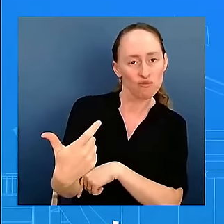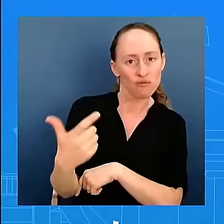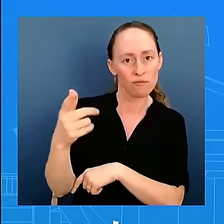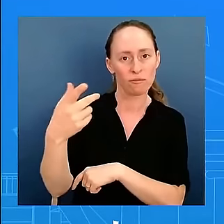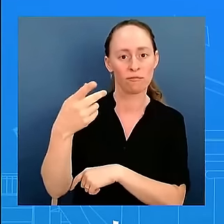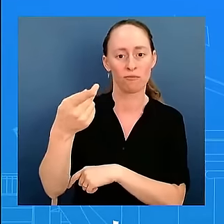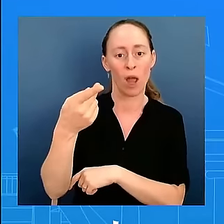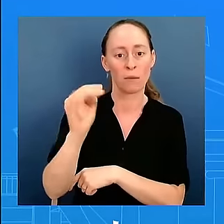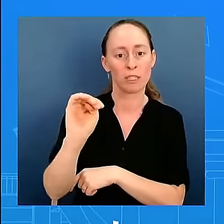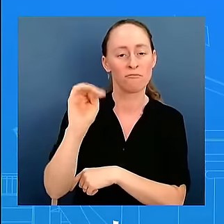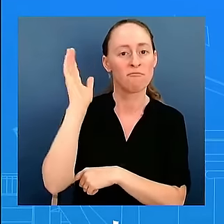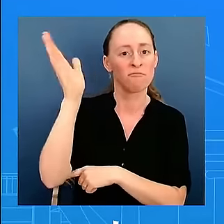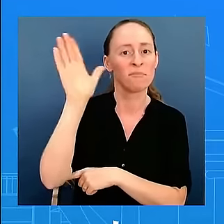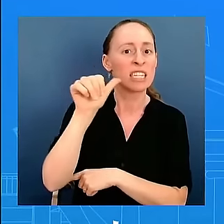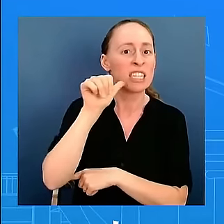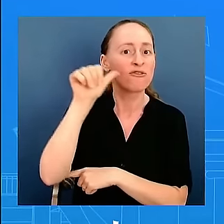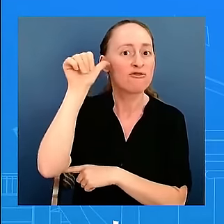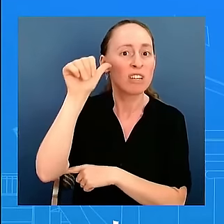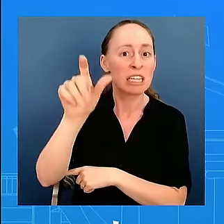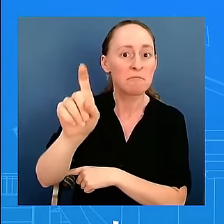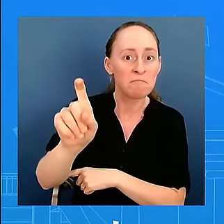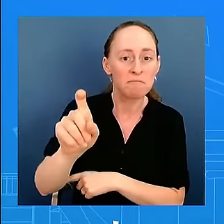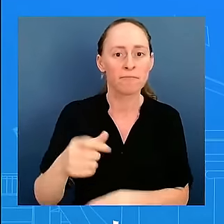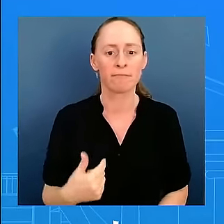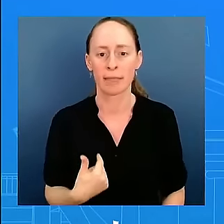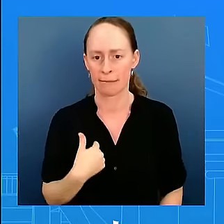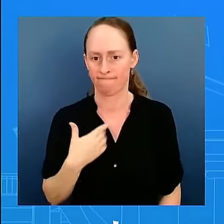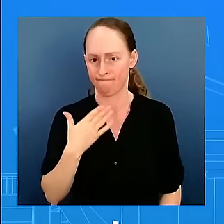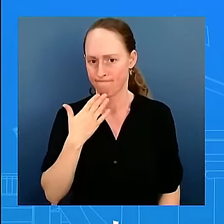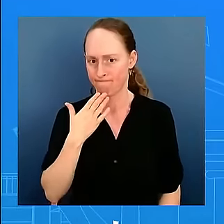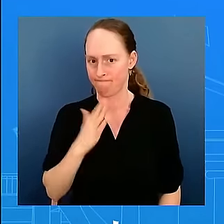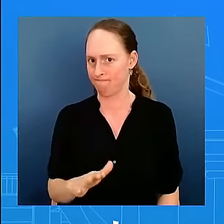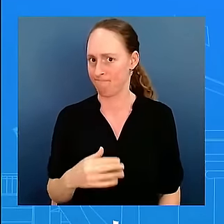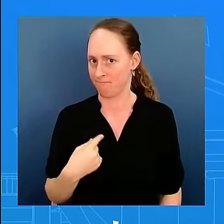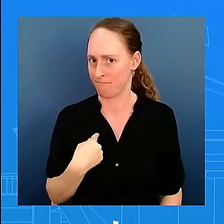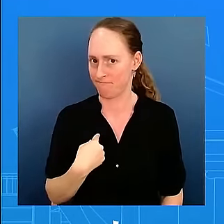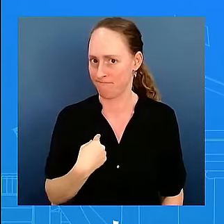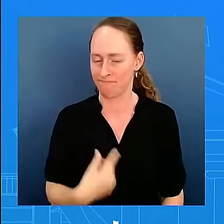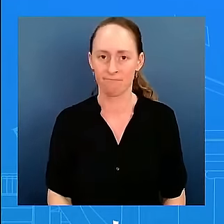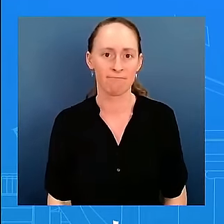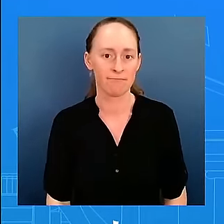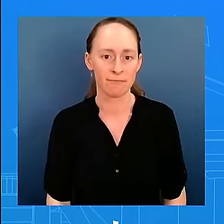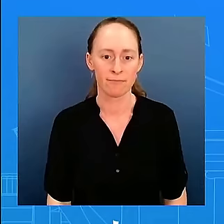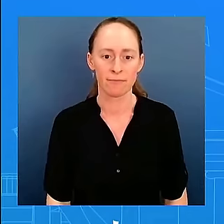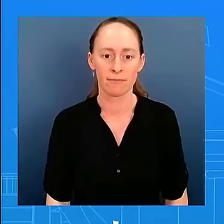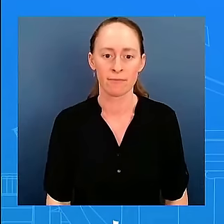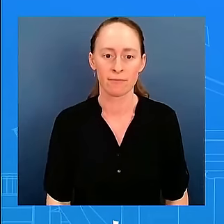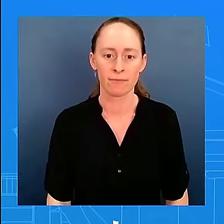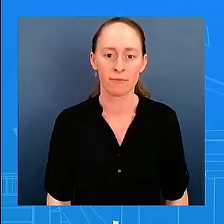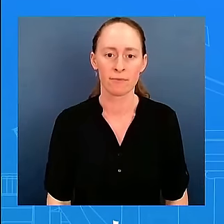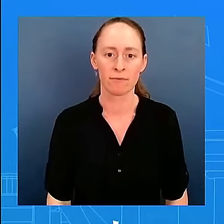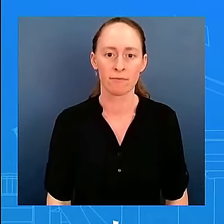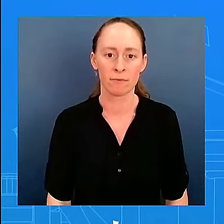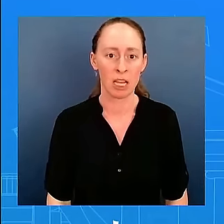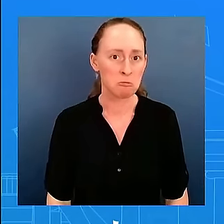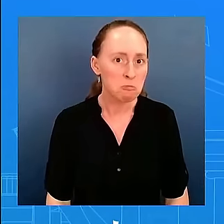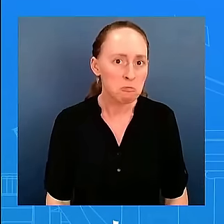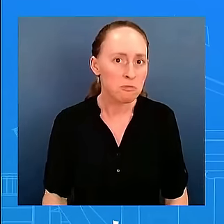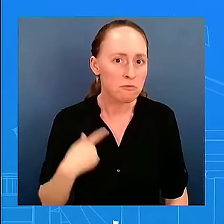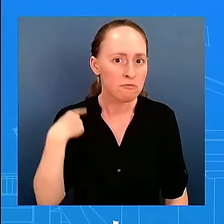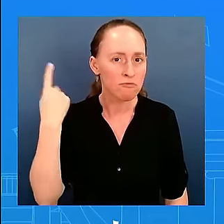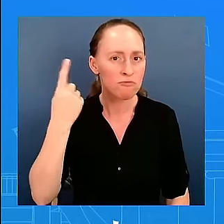watched it. I don't know that. And you didn't... Do you have a sense of his reaction? I don't. Okay.